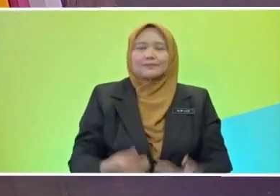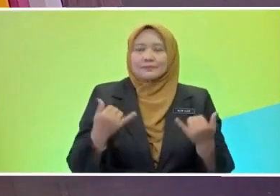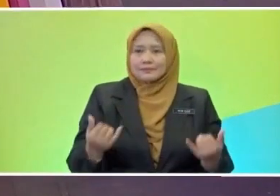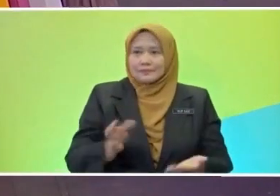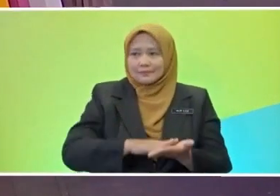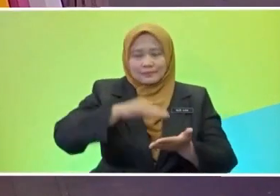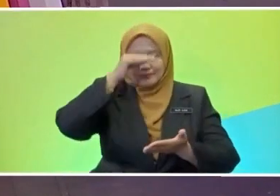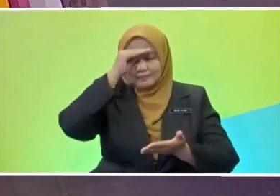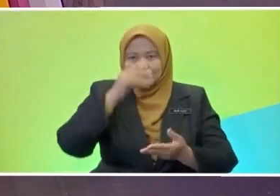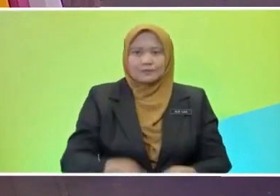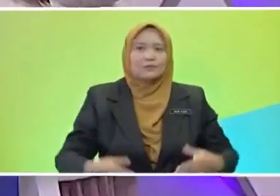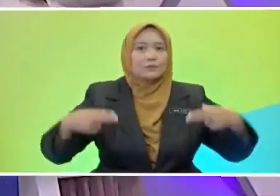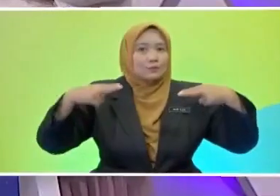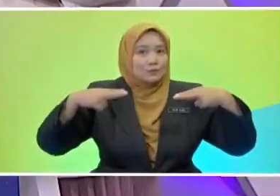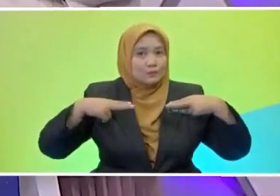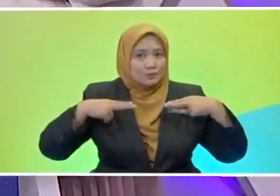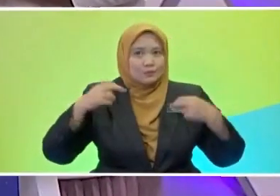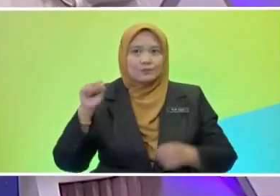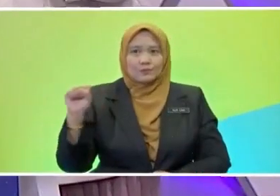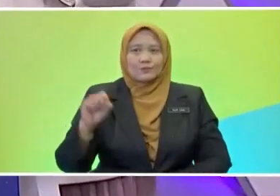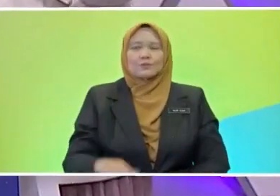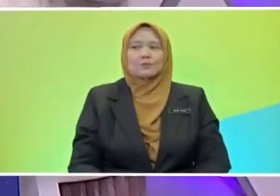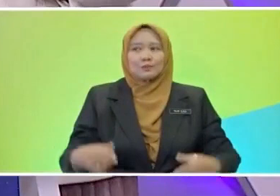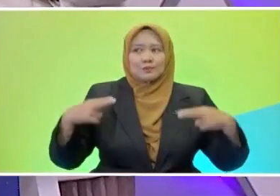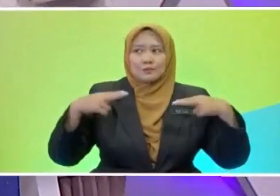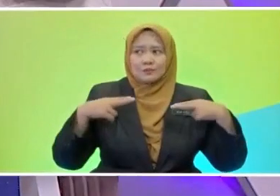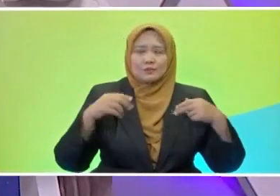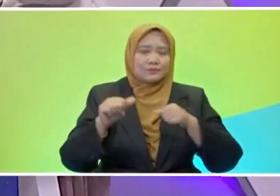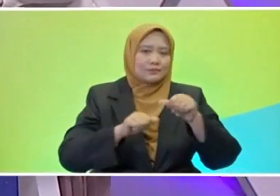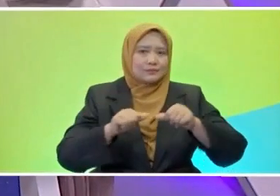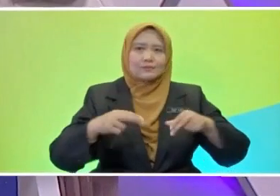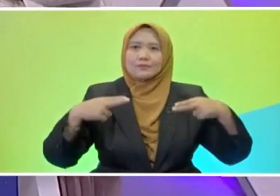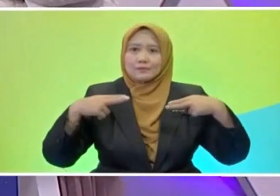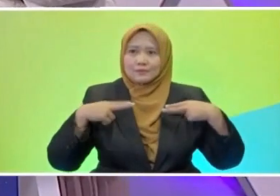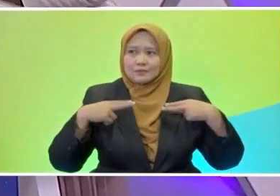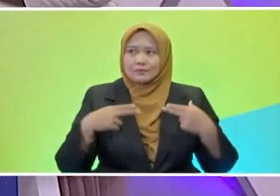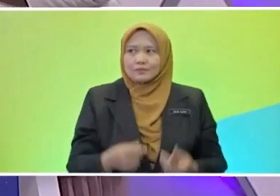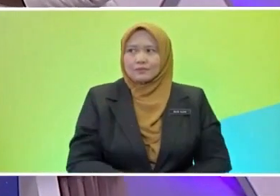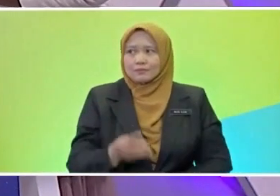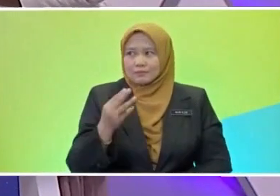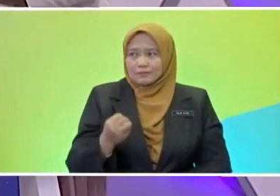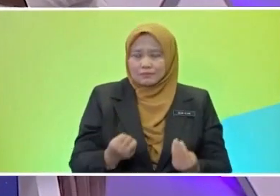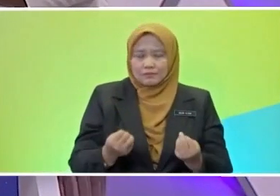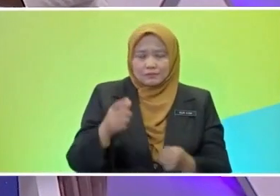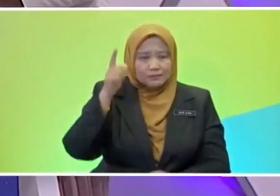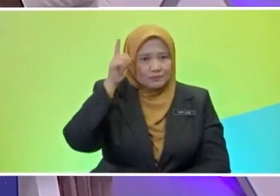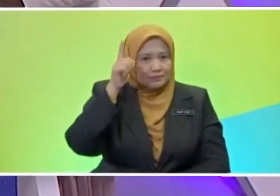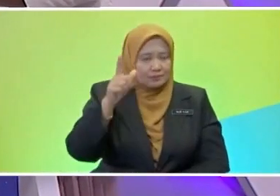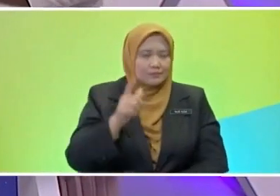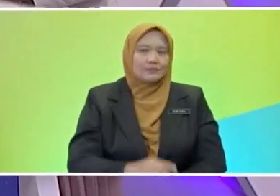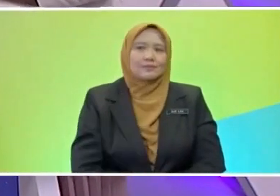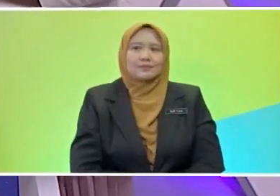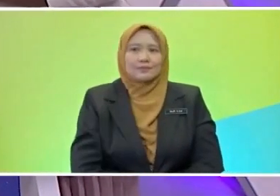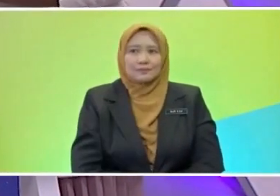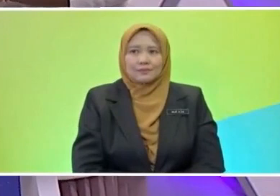The activities that we do during holidays and after that we'll be going into simple present tense. Okay.